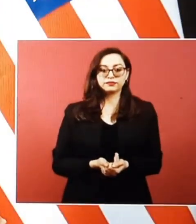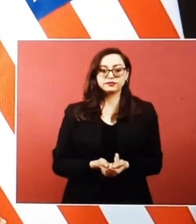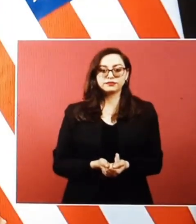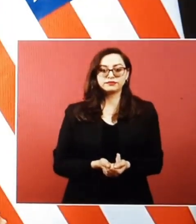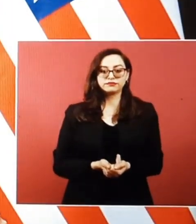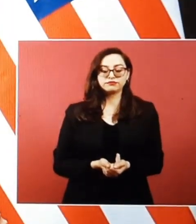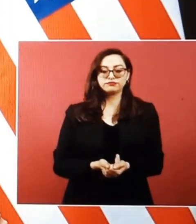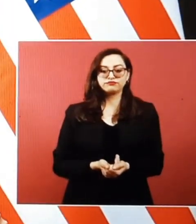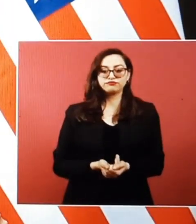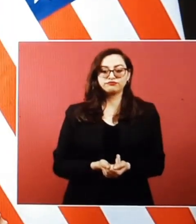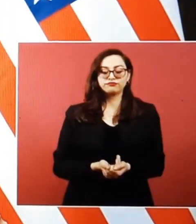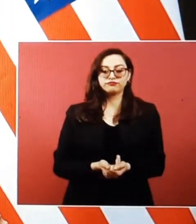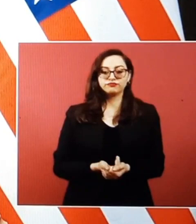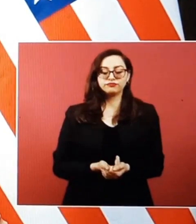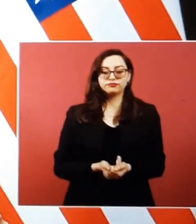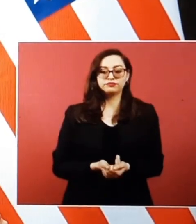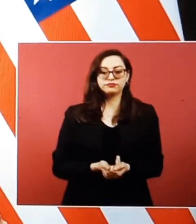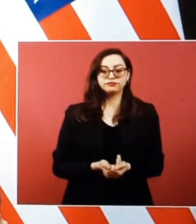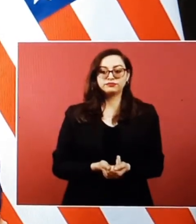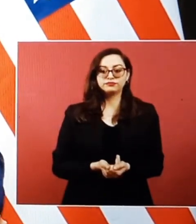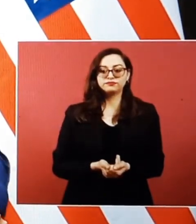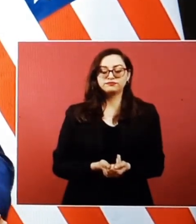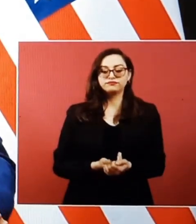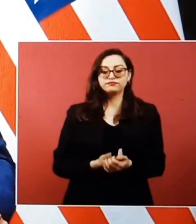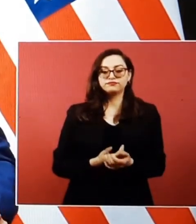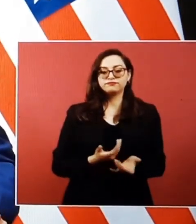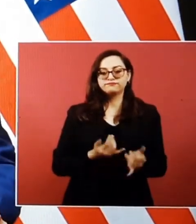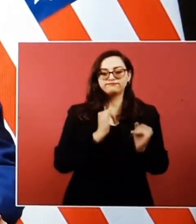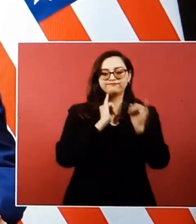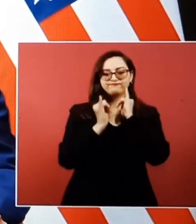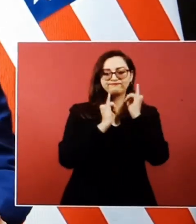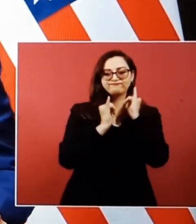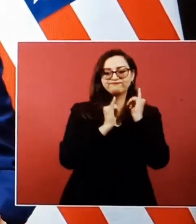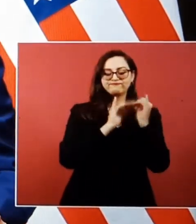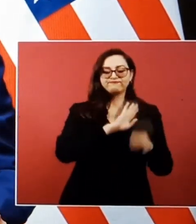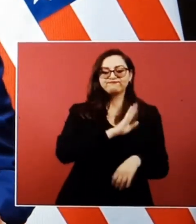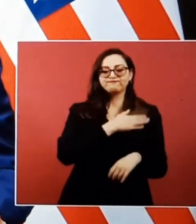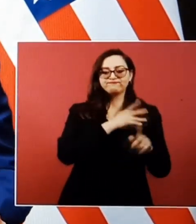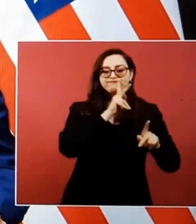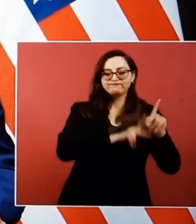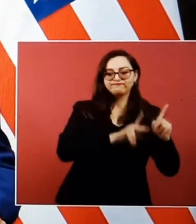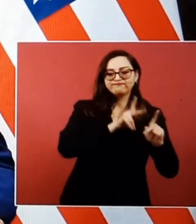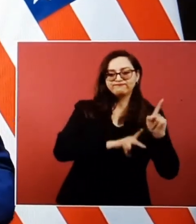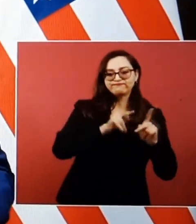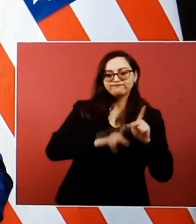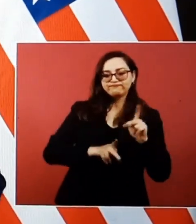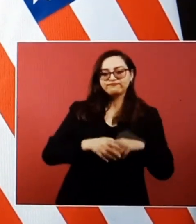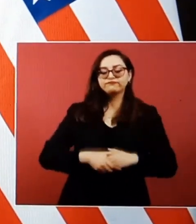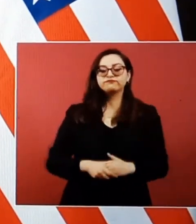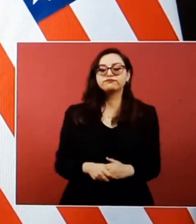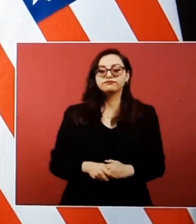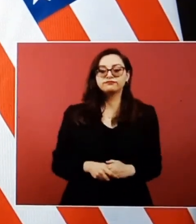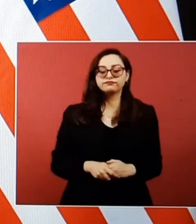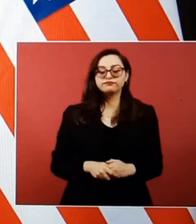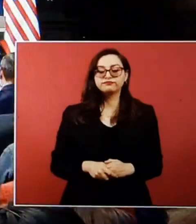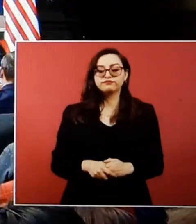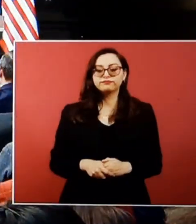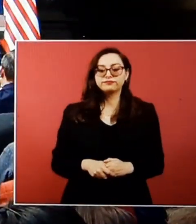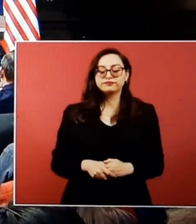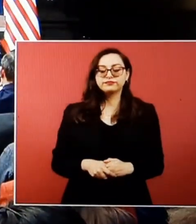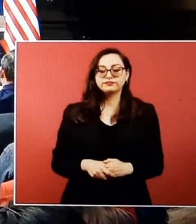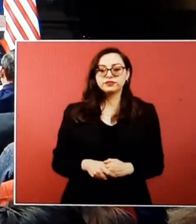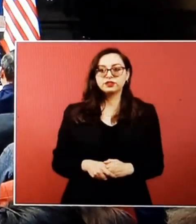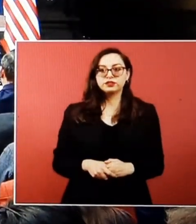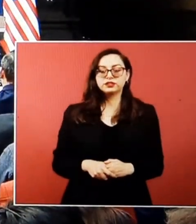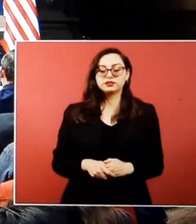countries ultimately adopted at the Summit of the Americas six months ago. And we're working together, especially